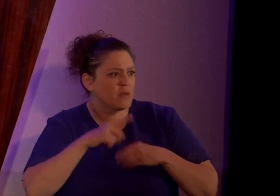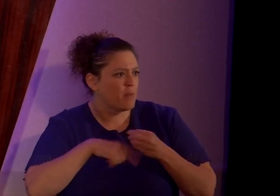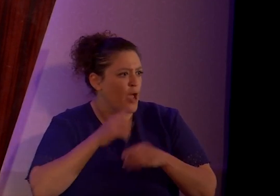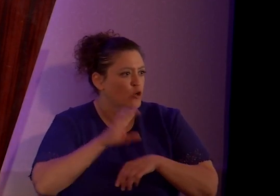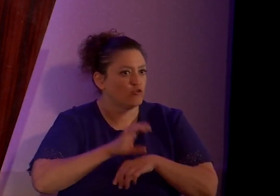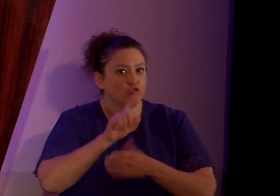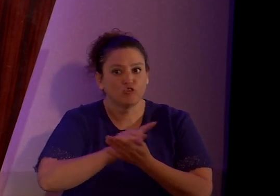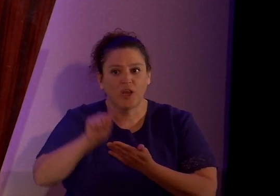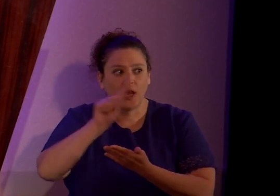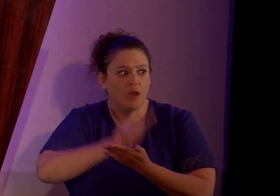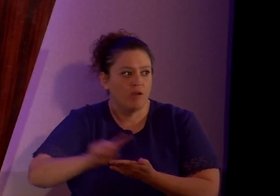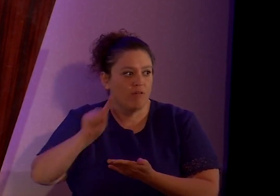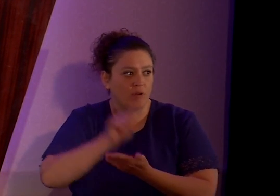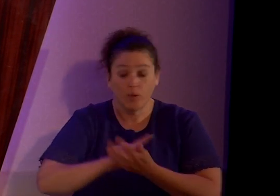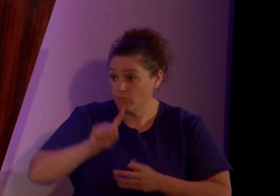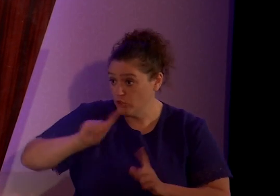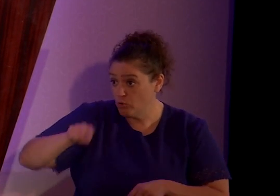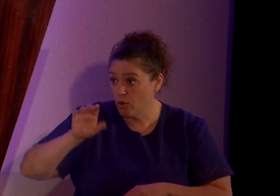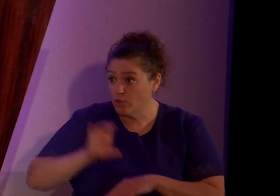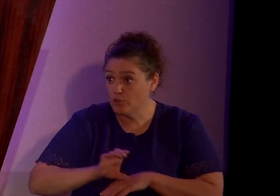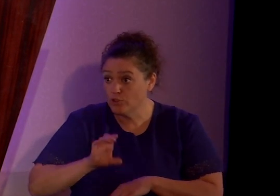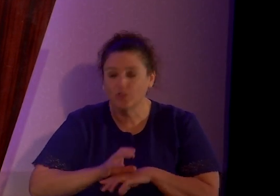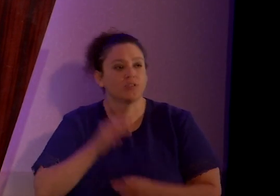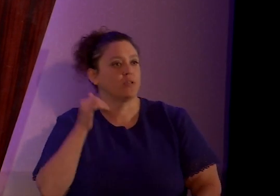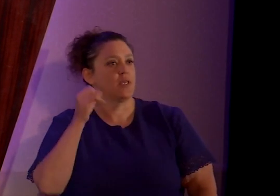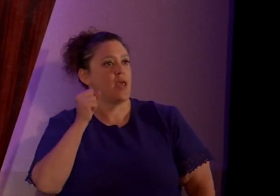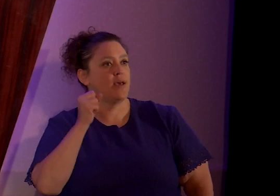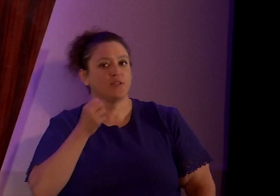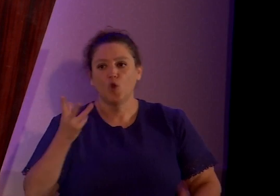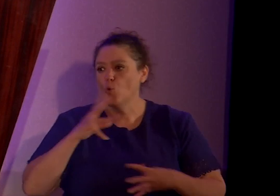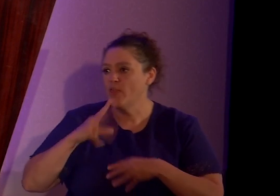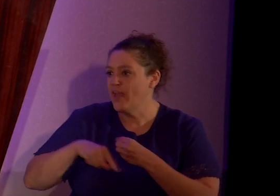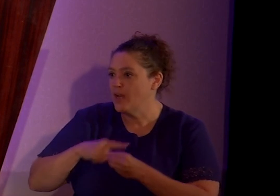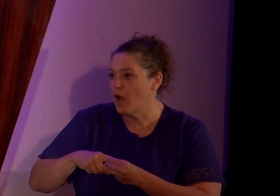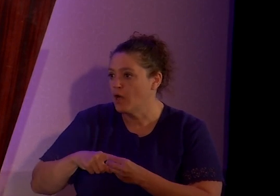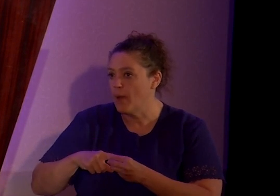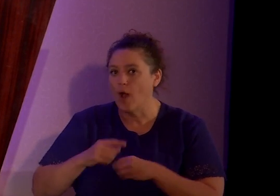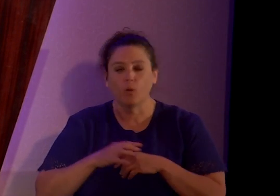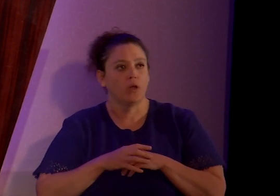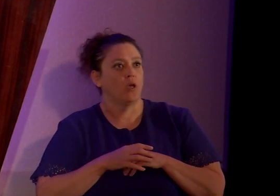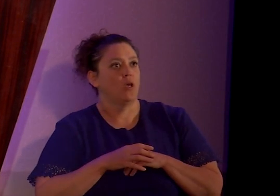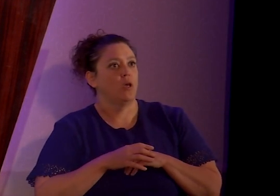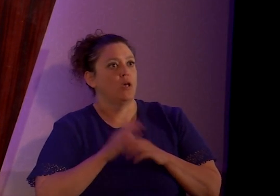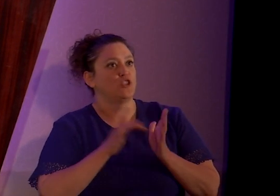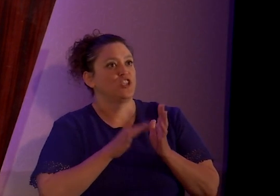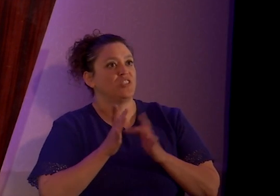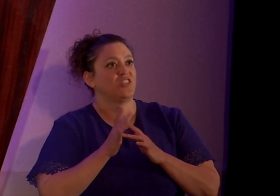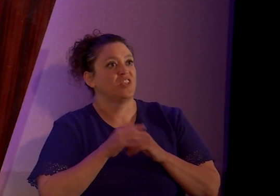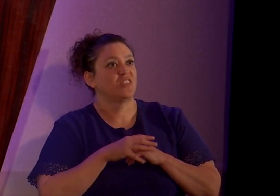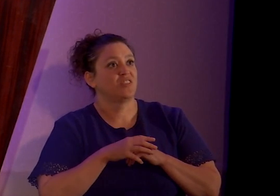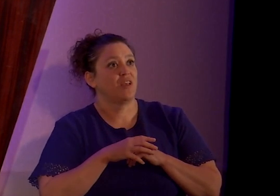week. Did you go to church? Yes. Well, what did they talk about? Uh, Jesus?